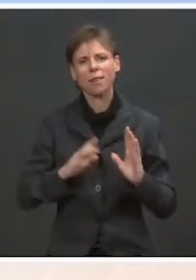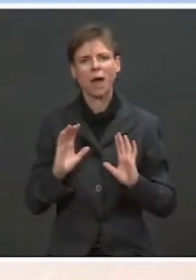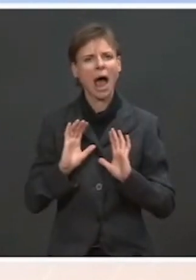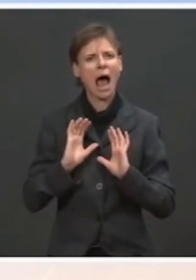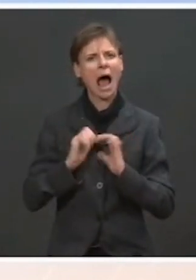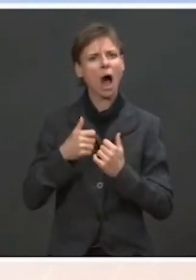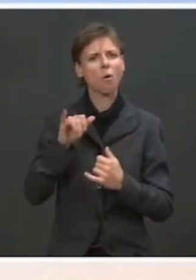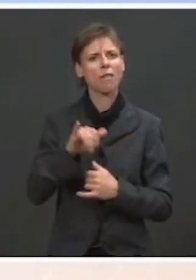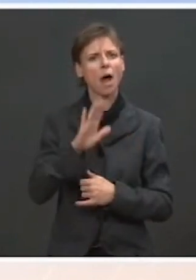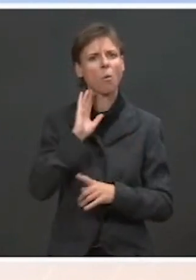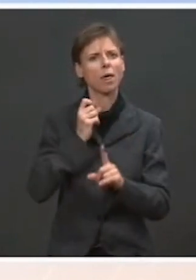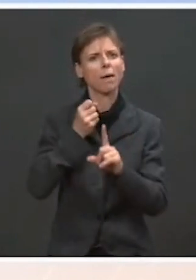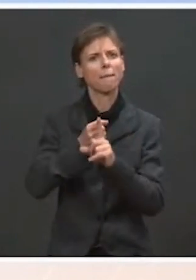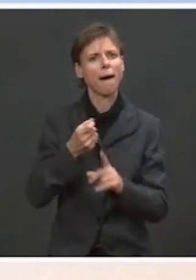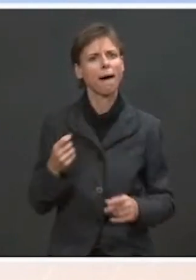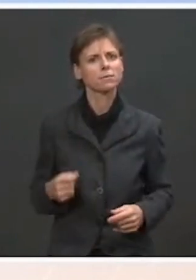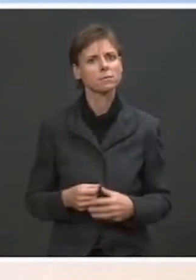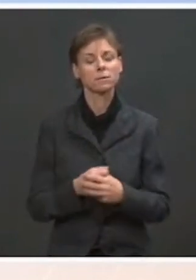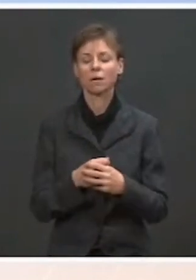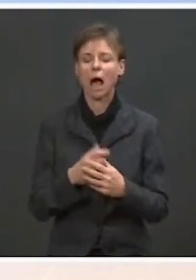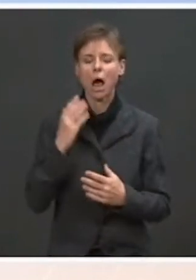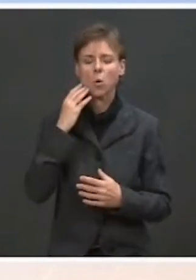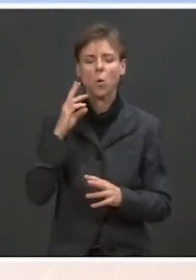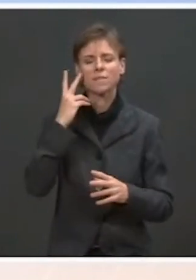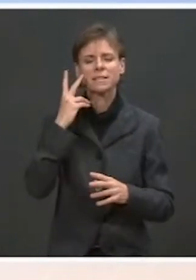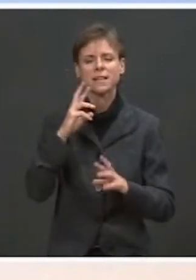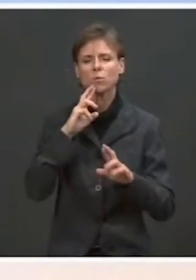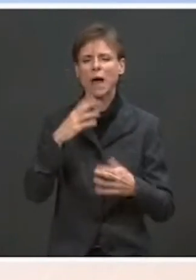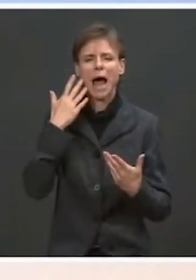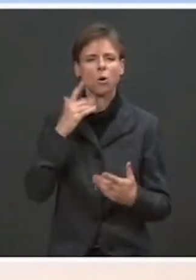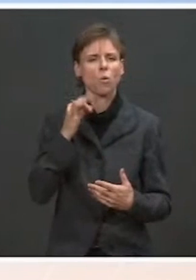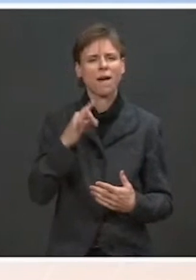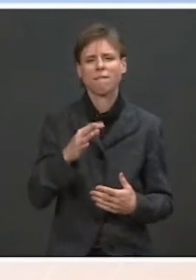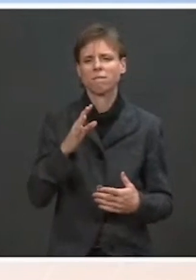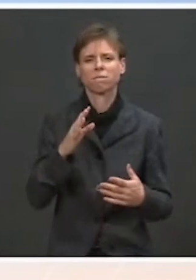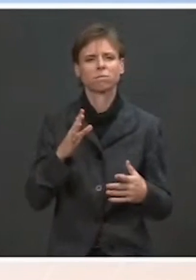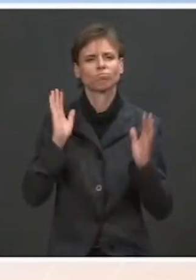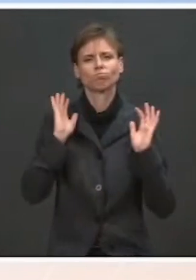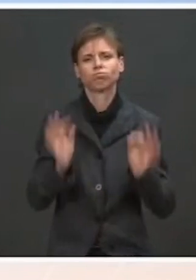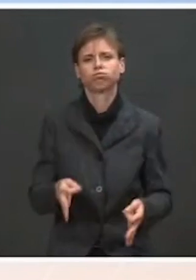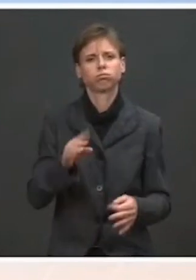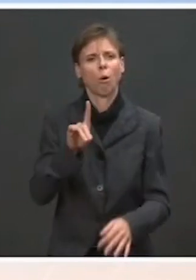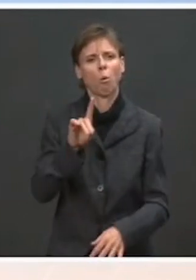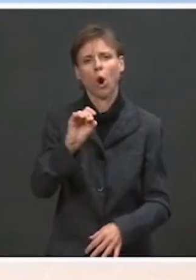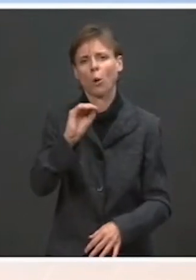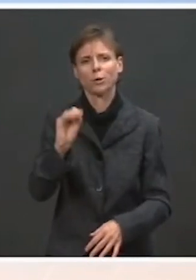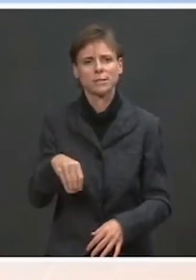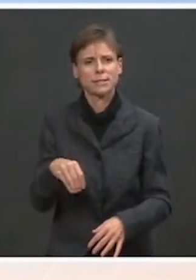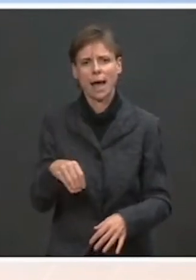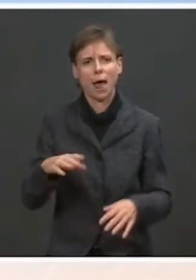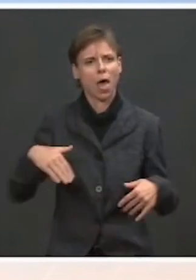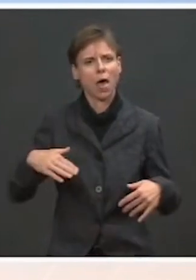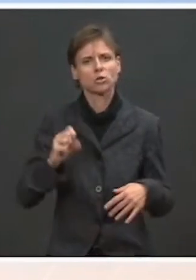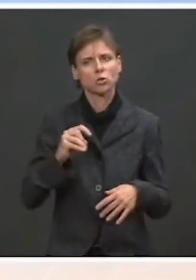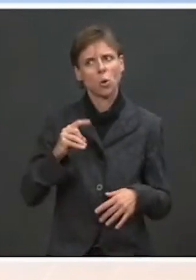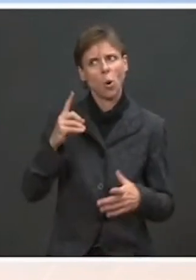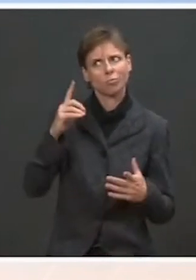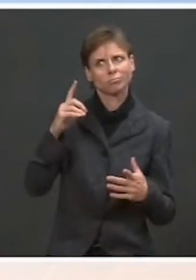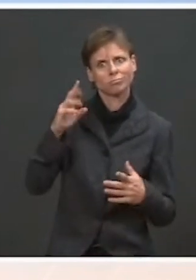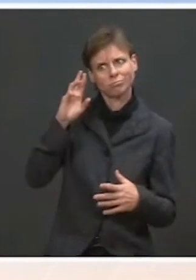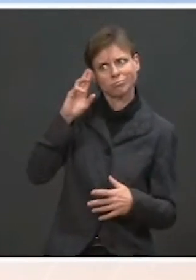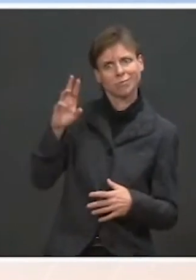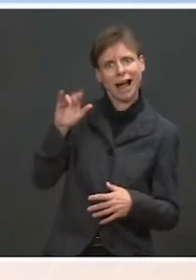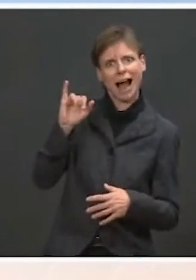Sure. I know we've seen some of those reports. I don't believe it's been confirmed or finalized quite yet. So I will let the IRS make their final